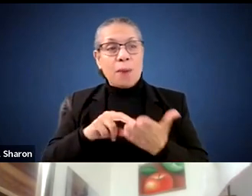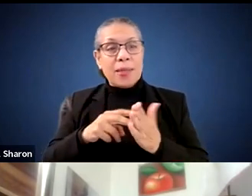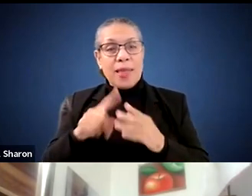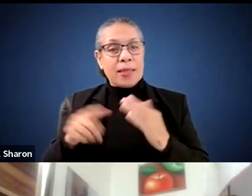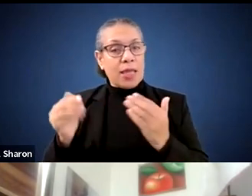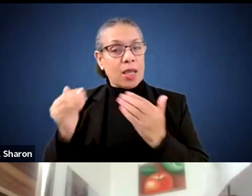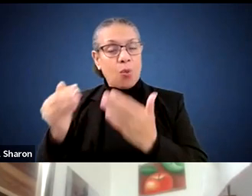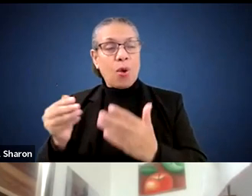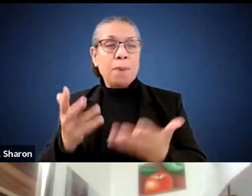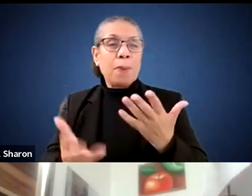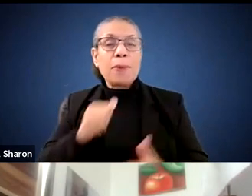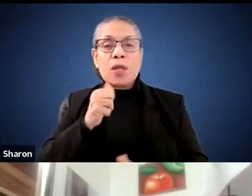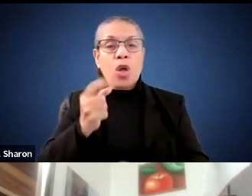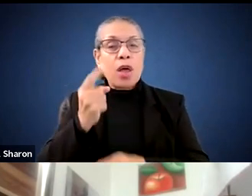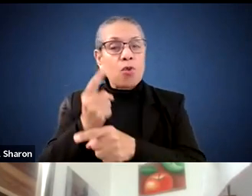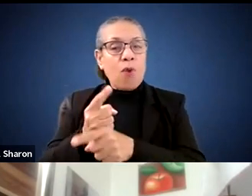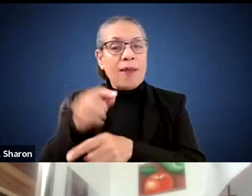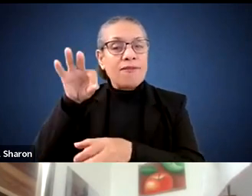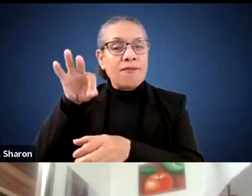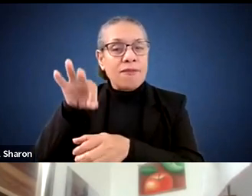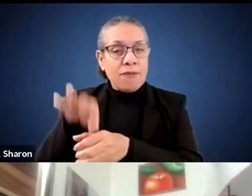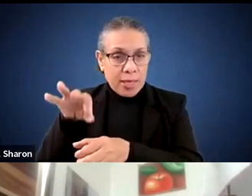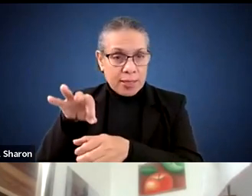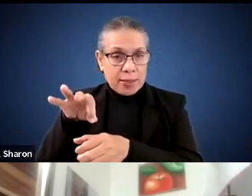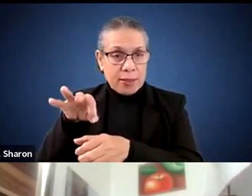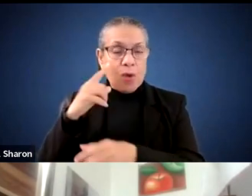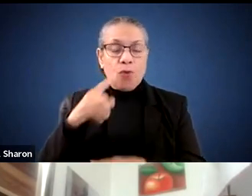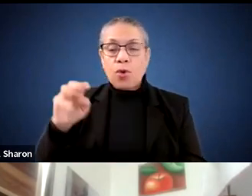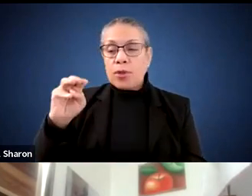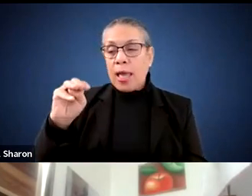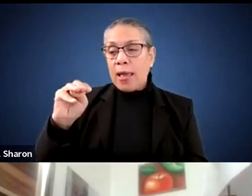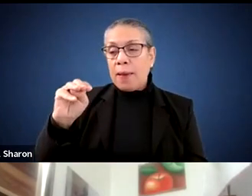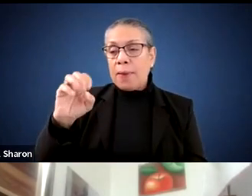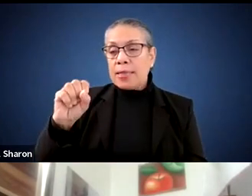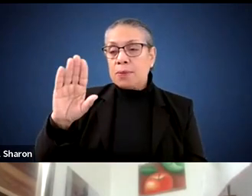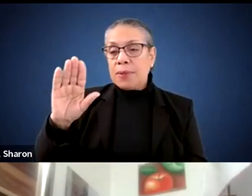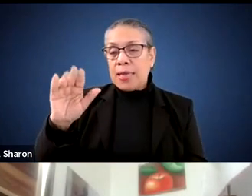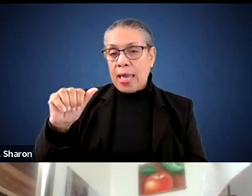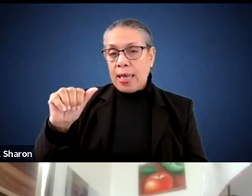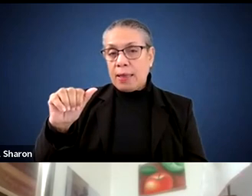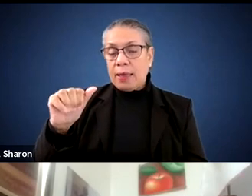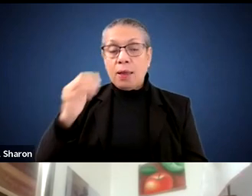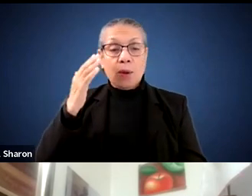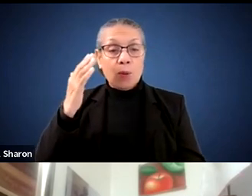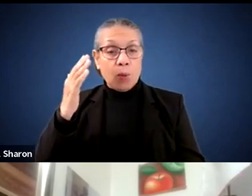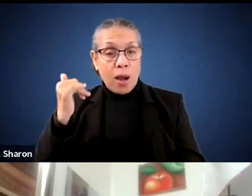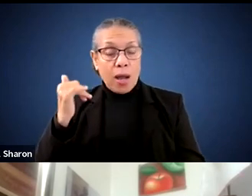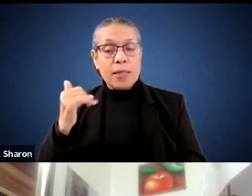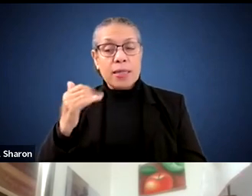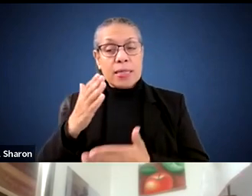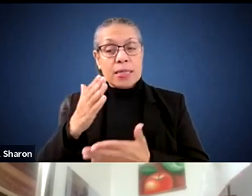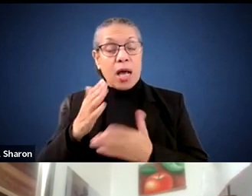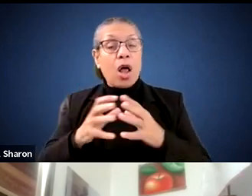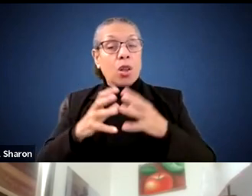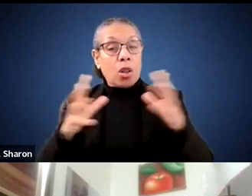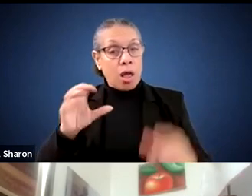may not be the right fit to participate with the MSBA on a collaborative project. Because at the end of the day, some of this, a lot of